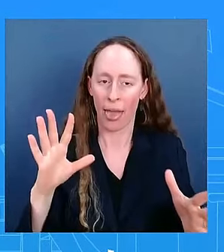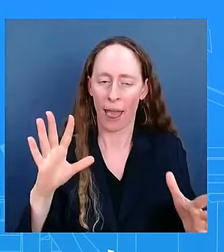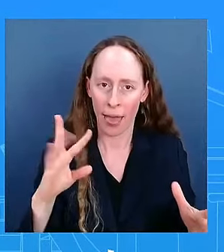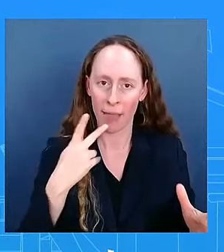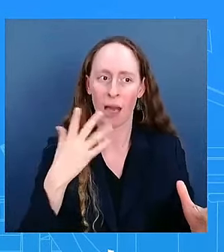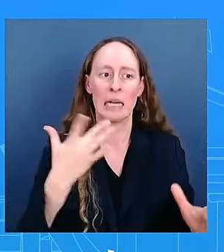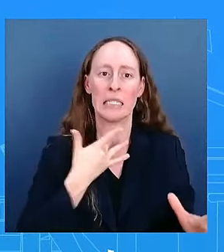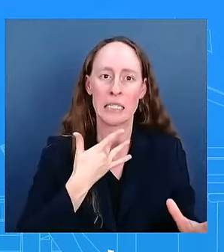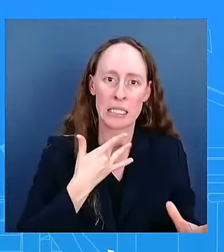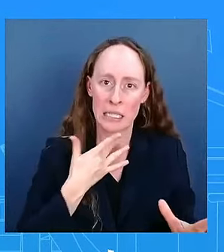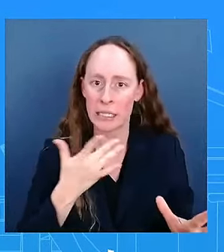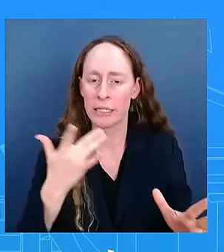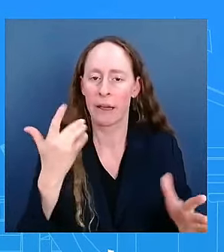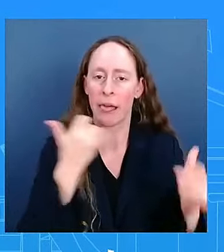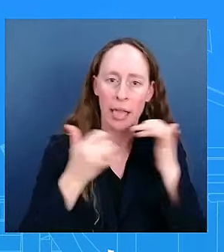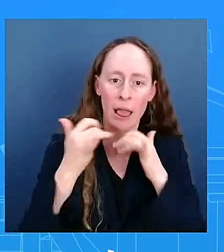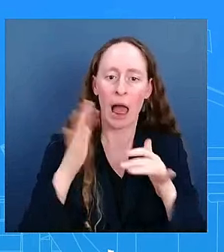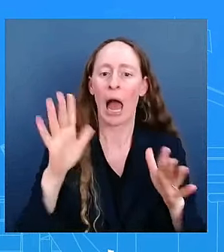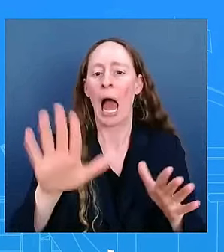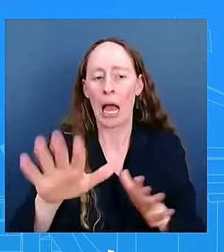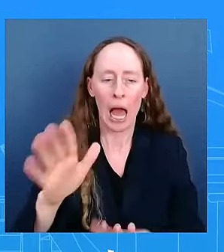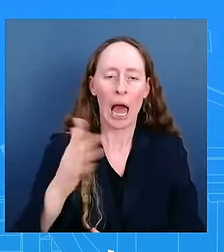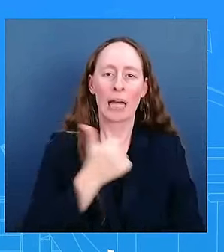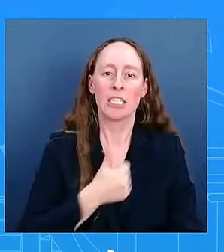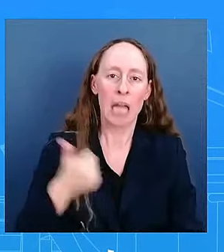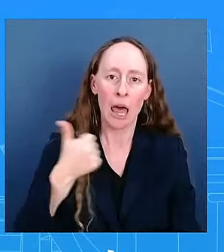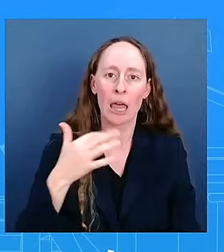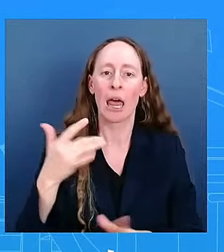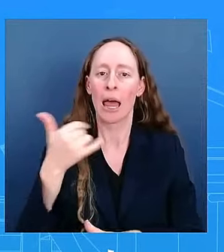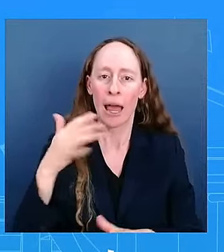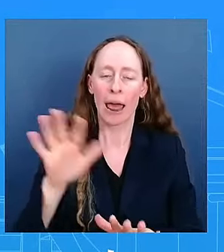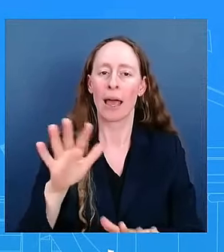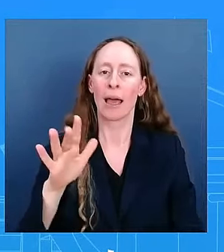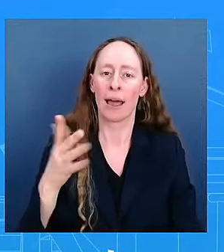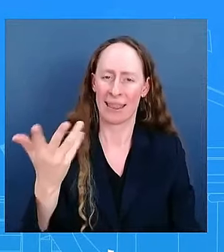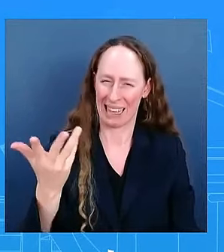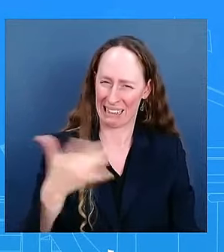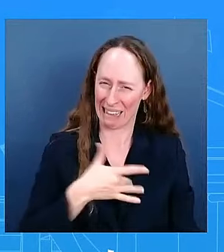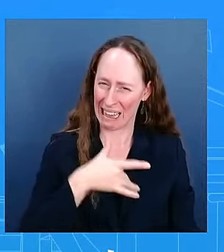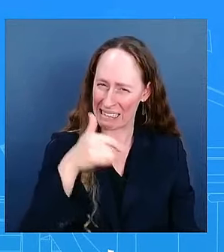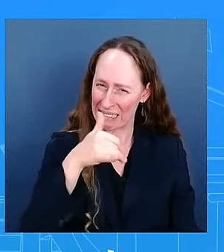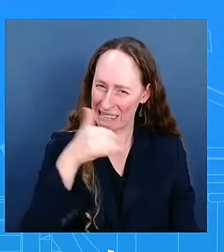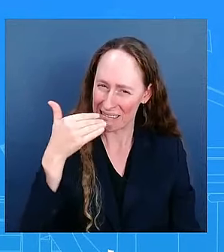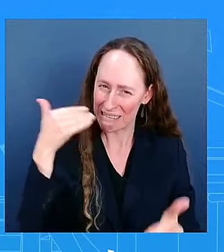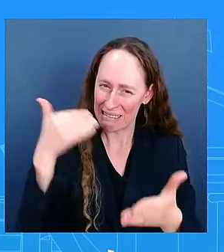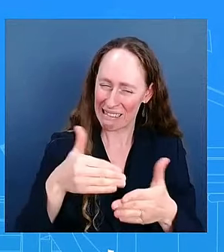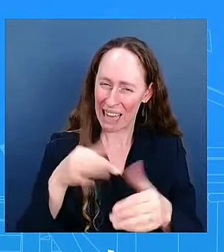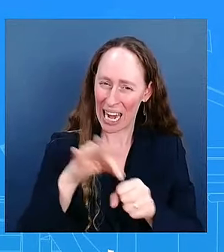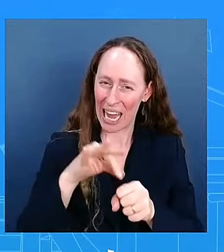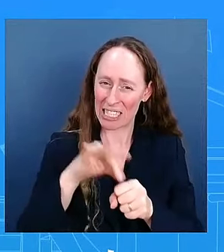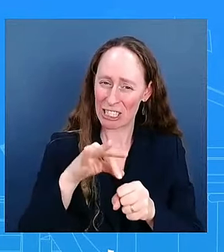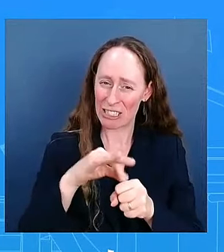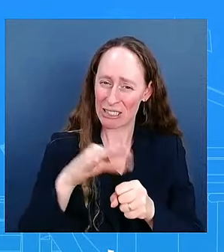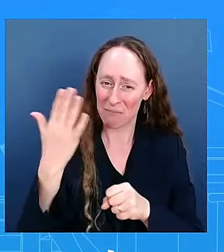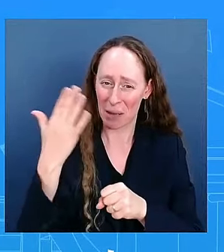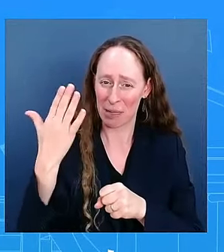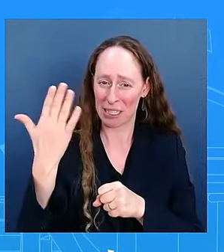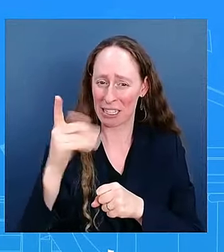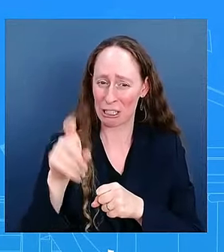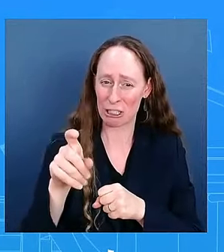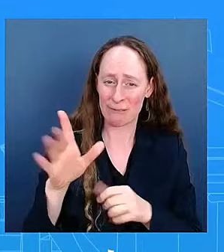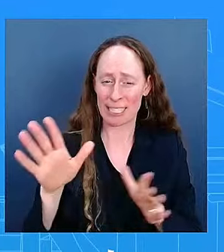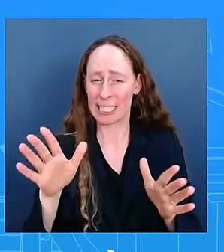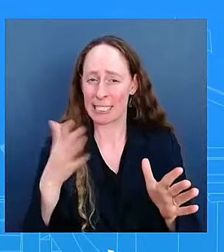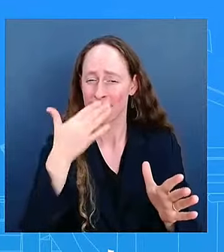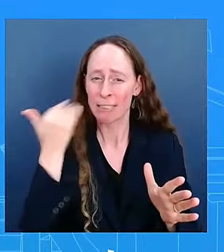this final very high-stakes stretch of the election if there's going to be any changes to preparation or format for any of the final events that he's going to be participating in